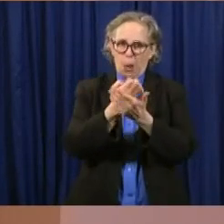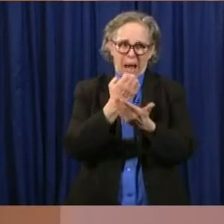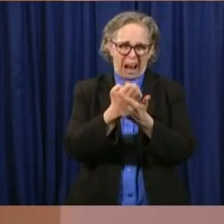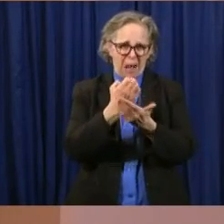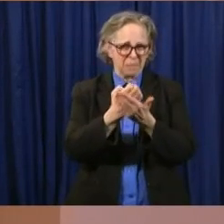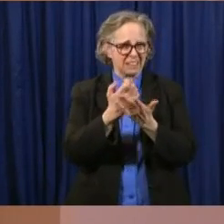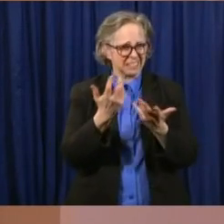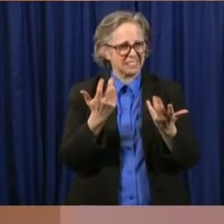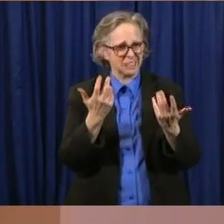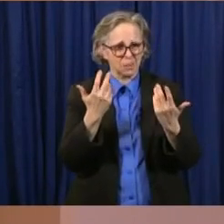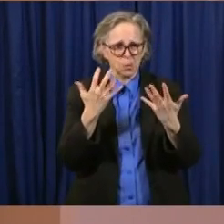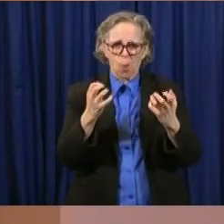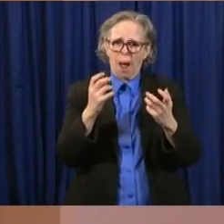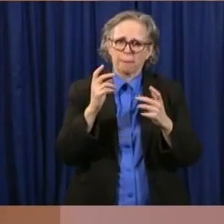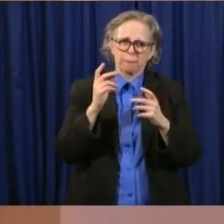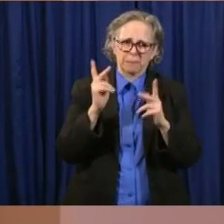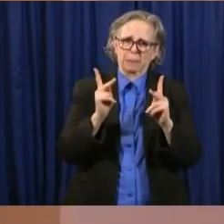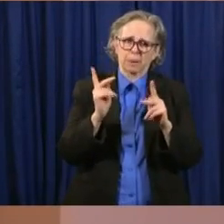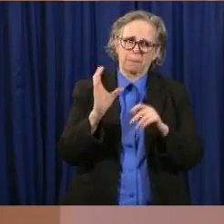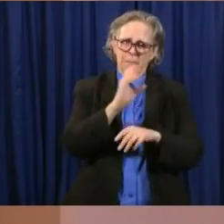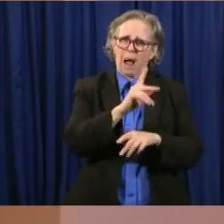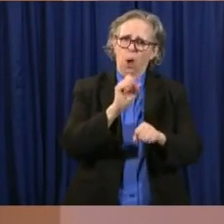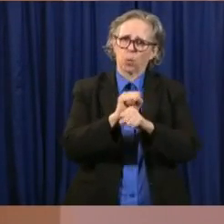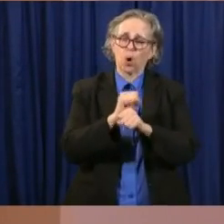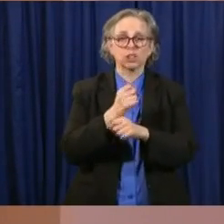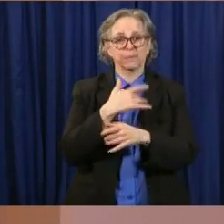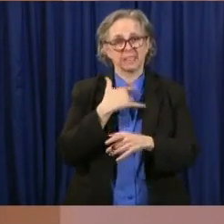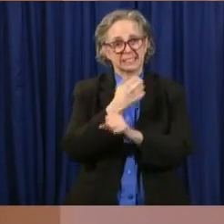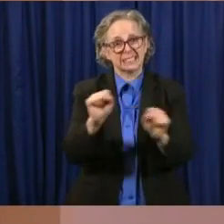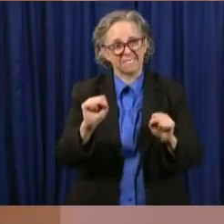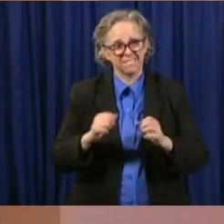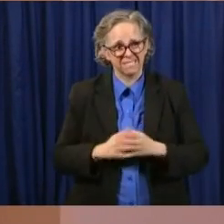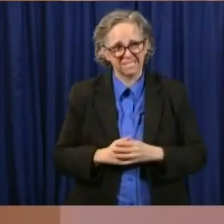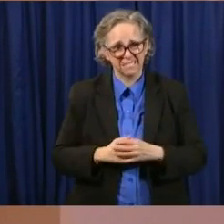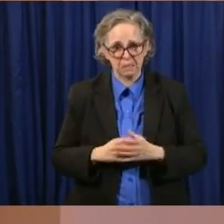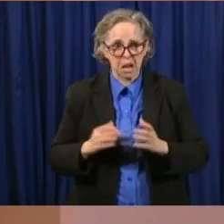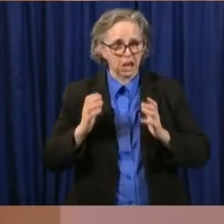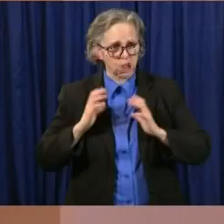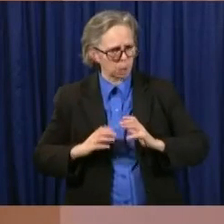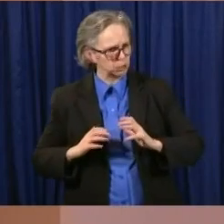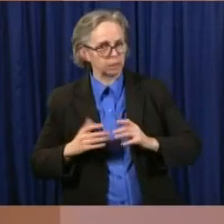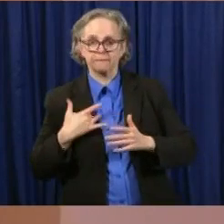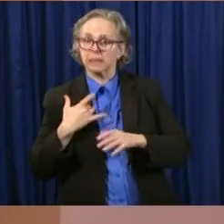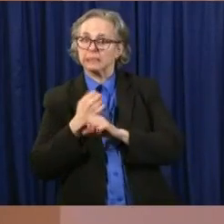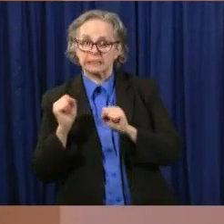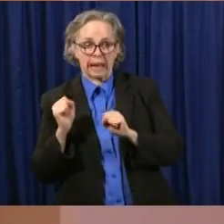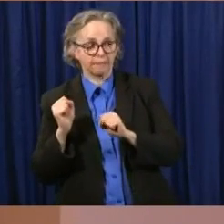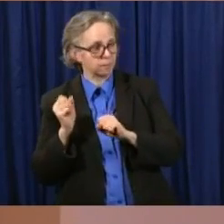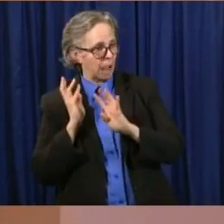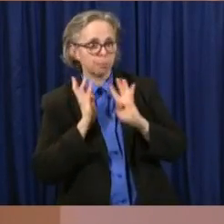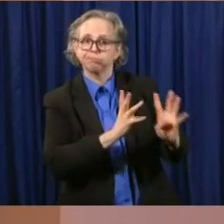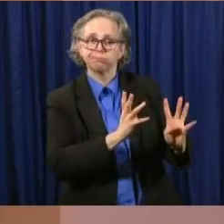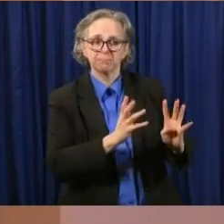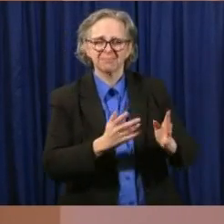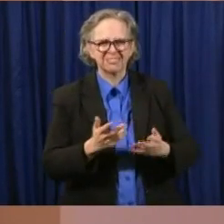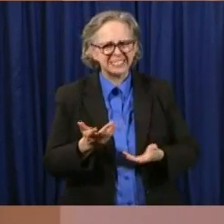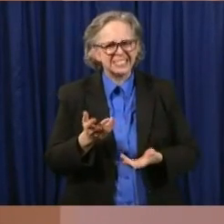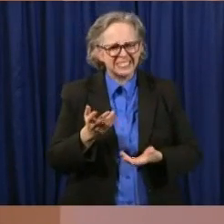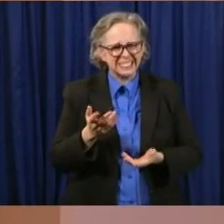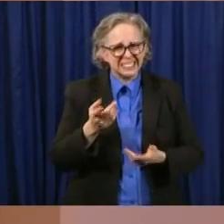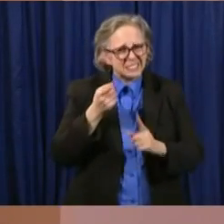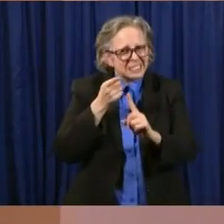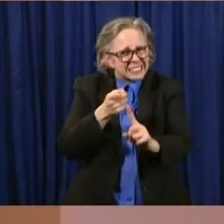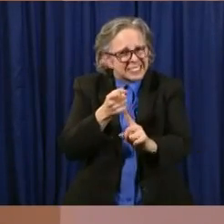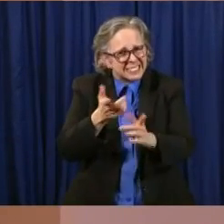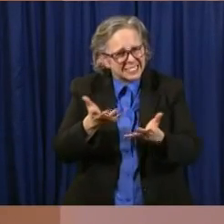safe and wanting customers ultimately to feel safe. That's what, that's what we continue to try to,